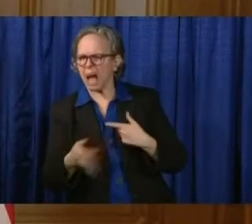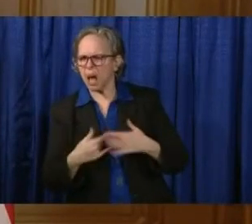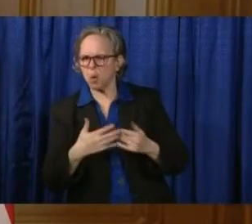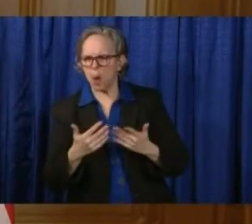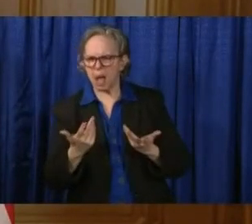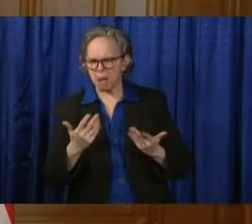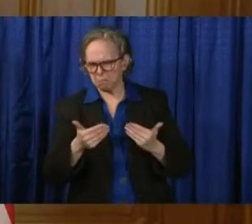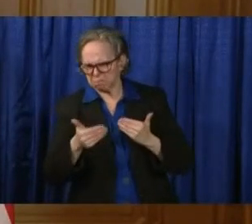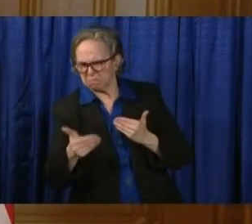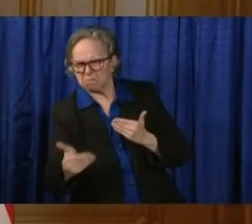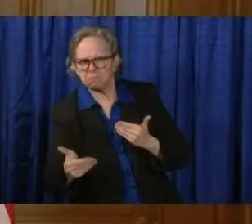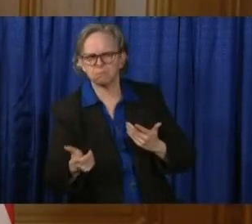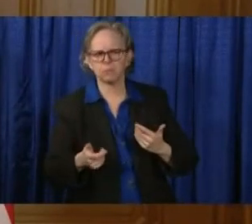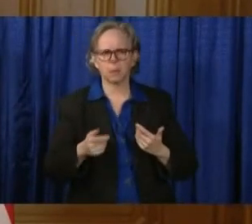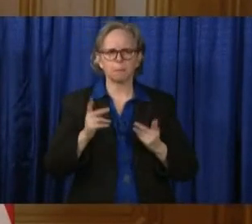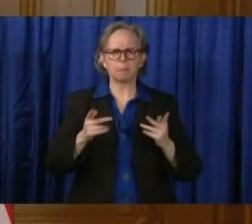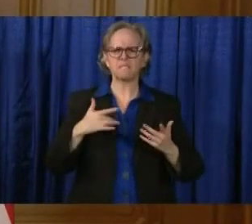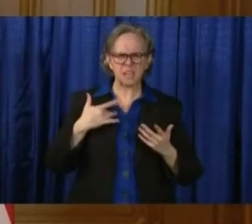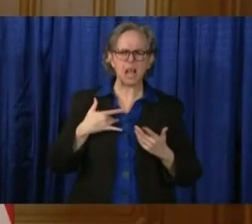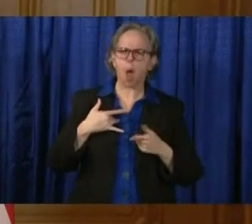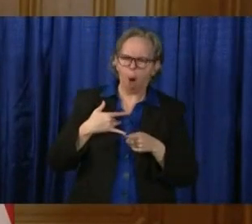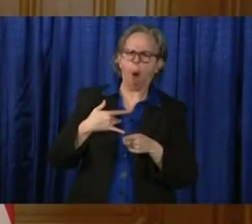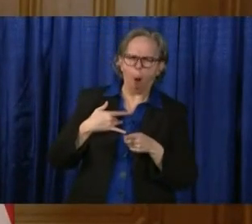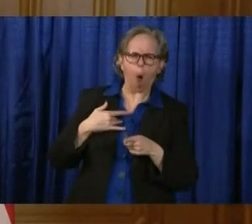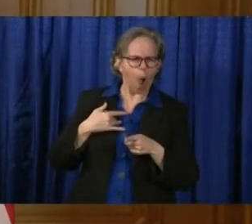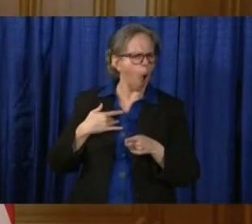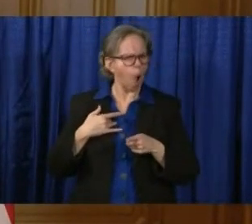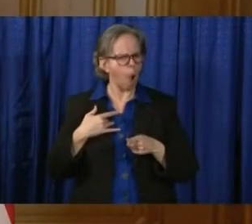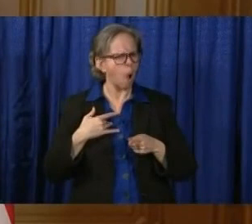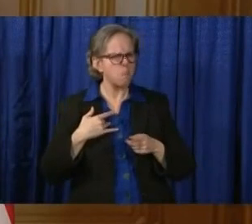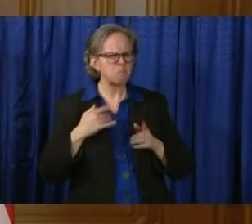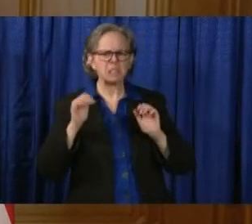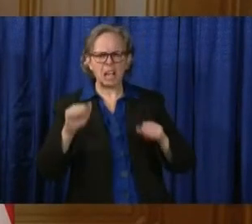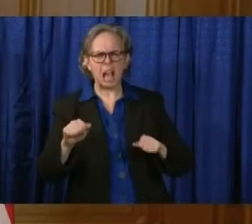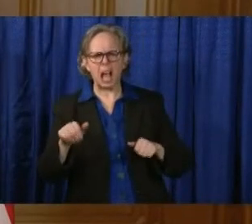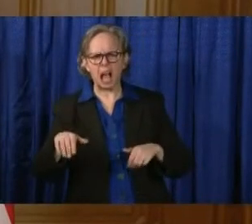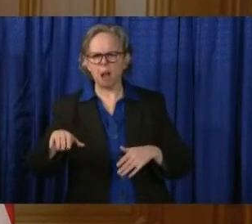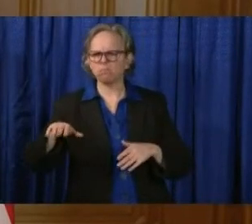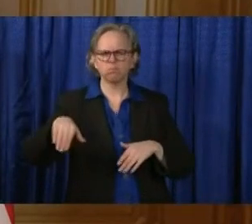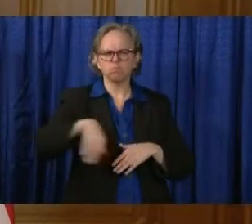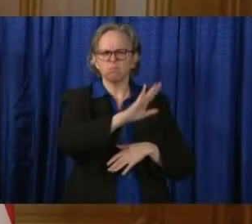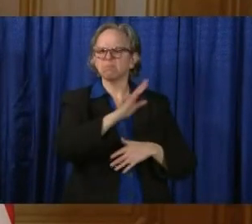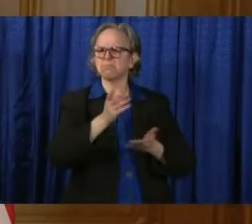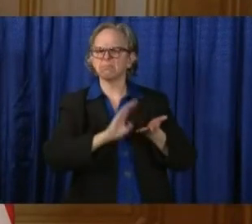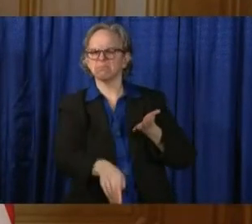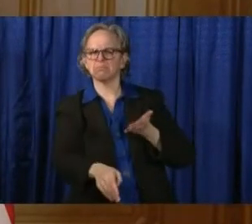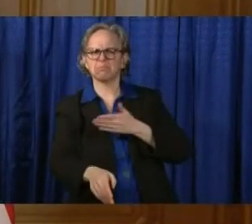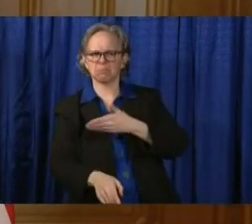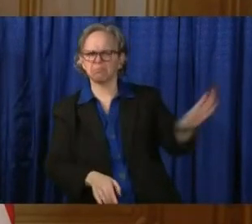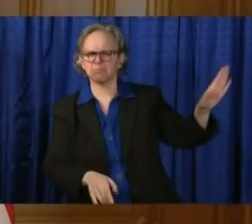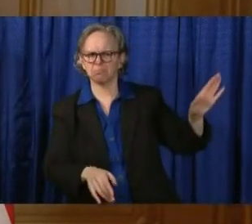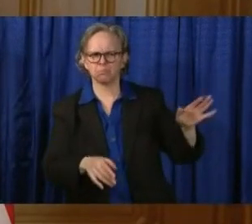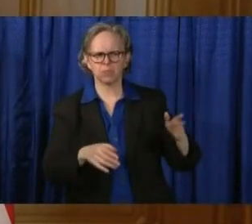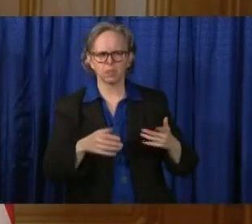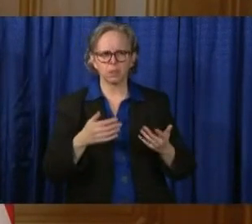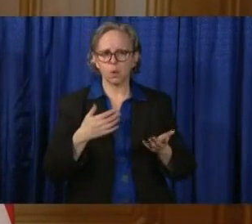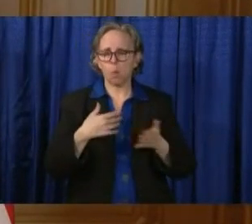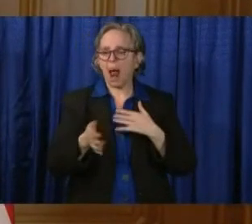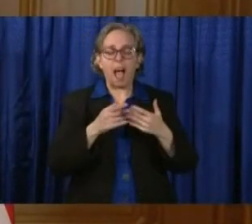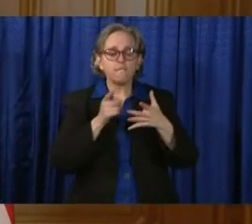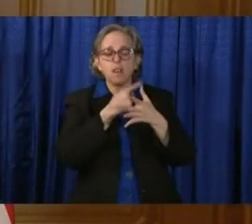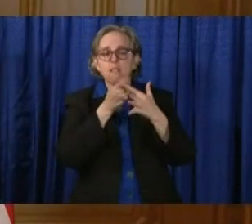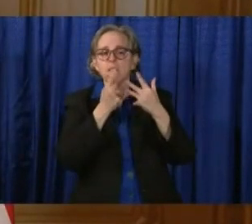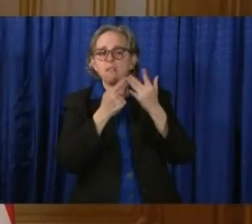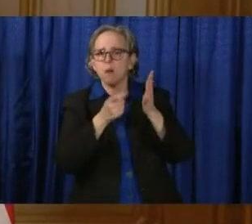and people we just thought might be likely to be able to be released with whatever conditions that judge wants to place on that